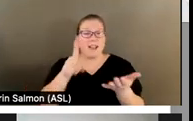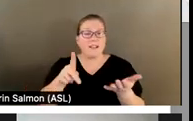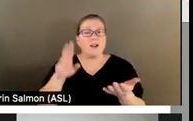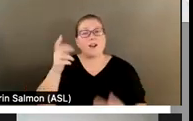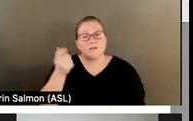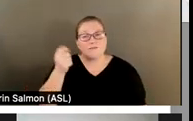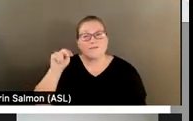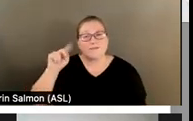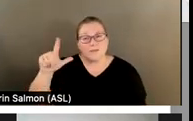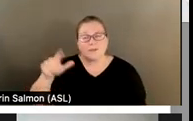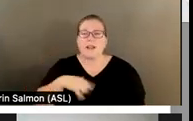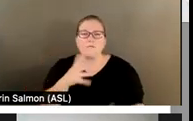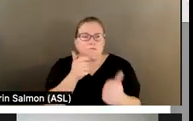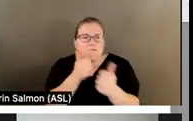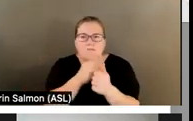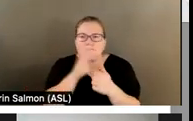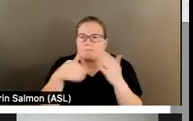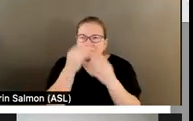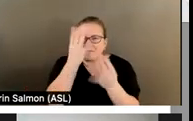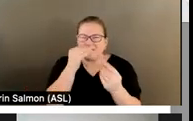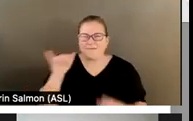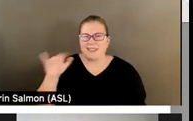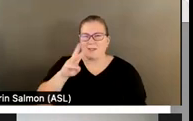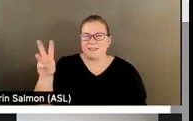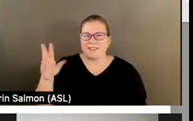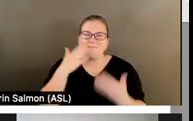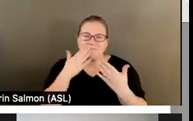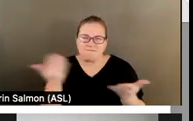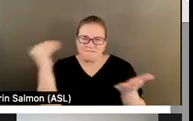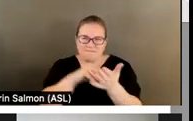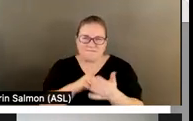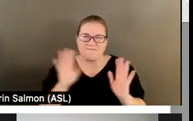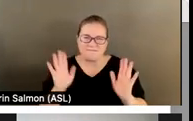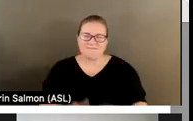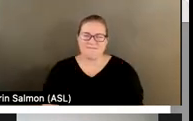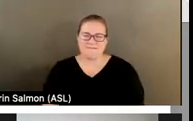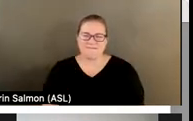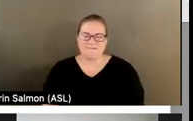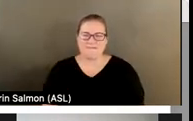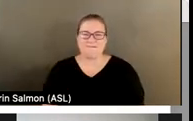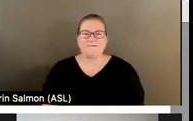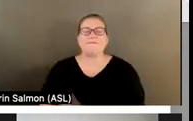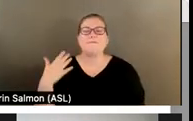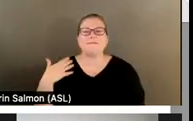progress through that site. Thank you again and have a great day. Thank you, Sarepta. Sarepta. Thank